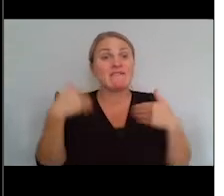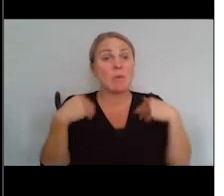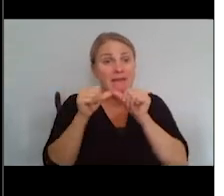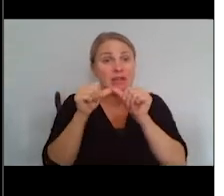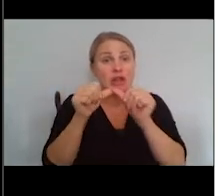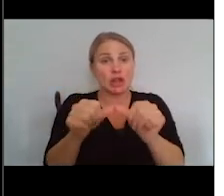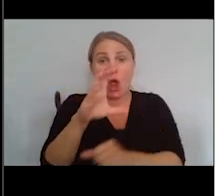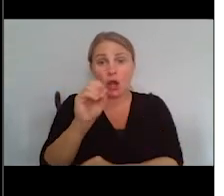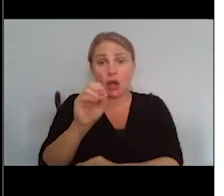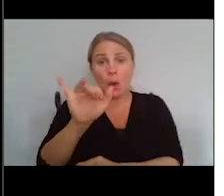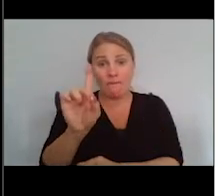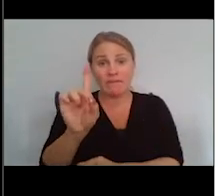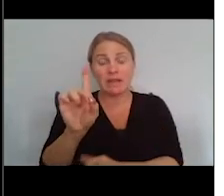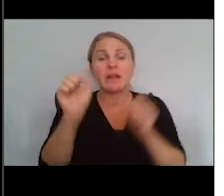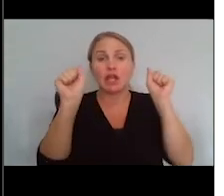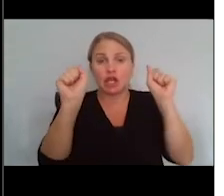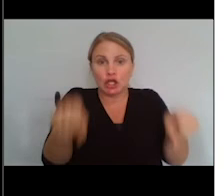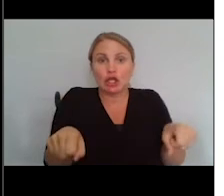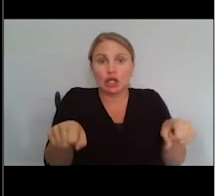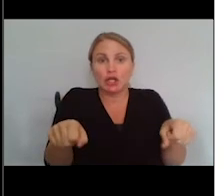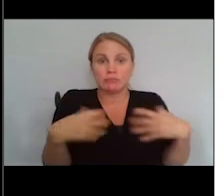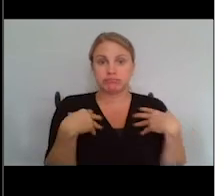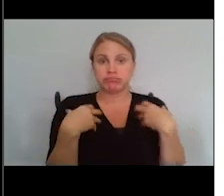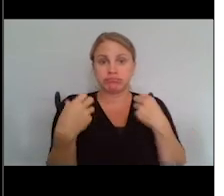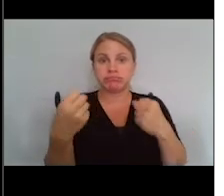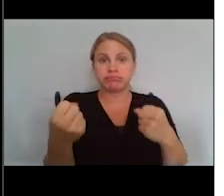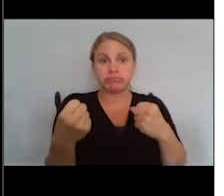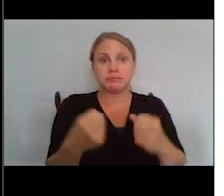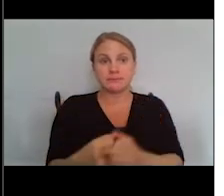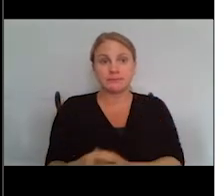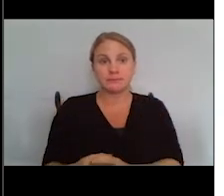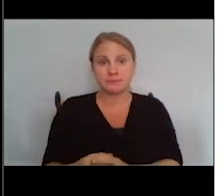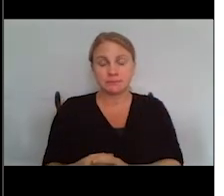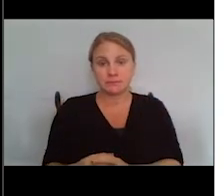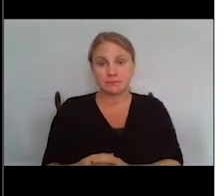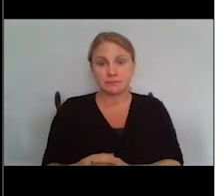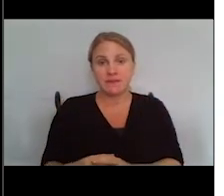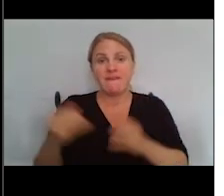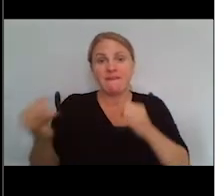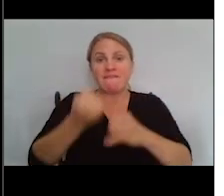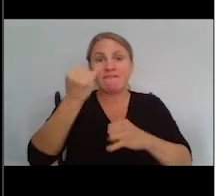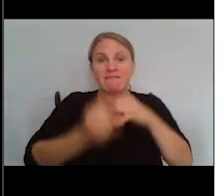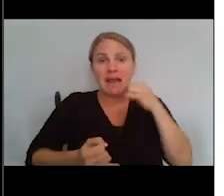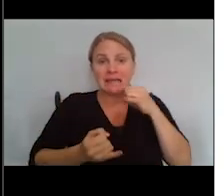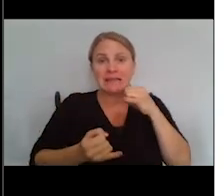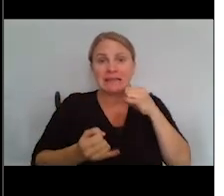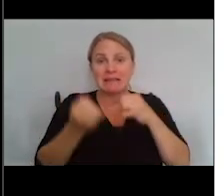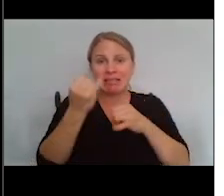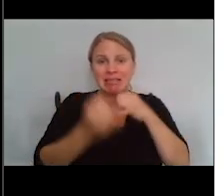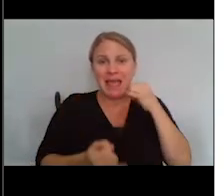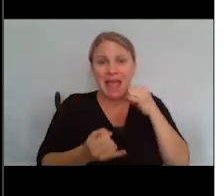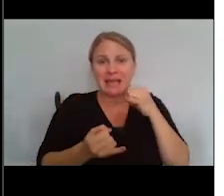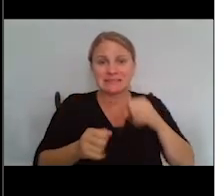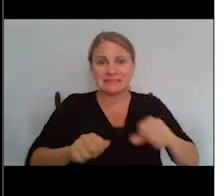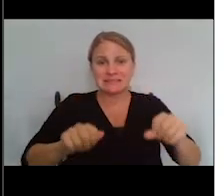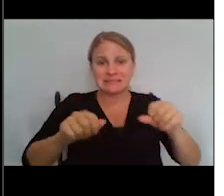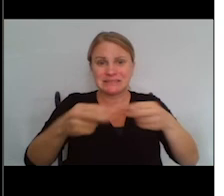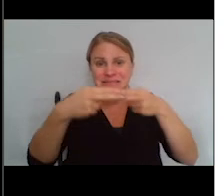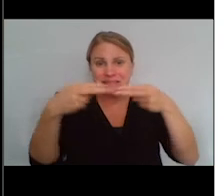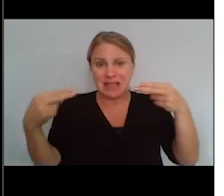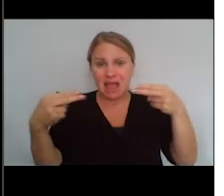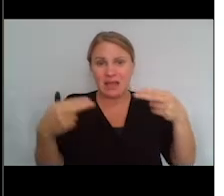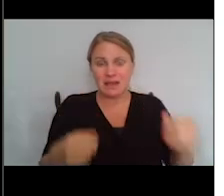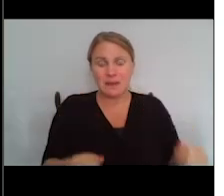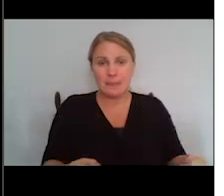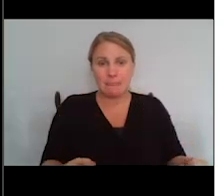could be therapeutic, and this matches some empirical data by patients. Finally, the last slide is